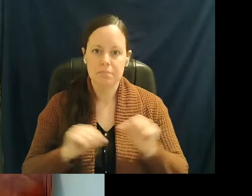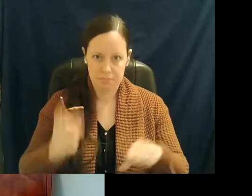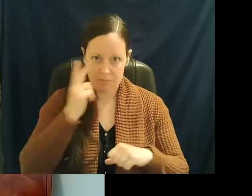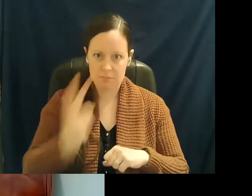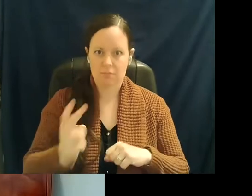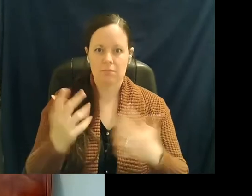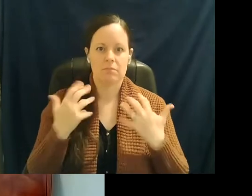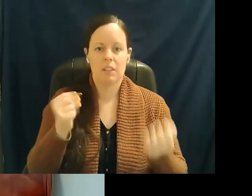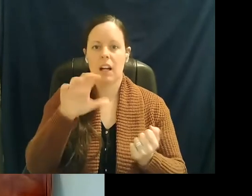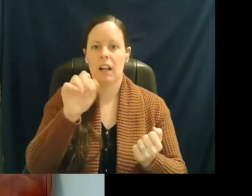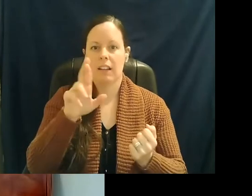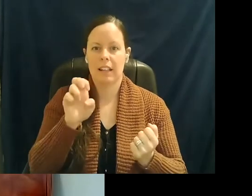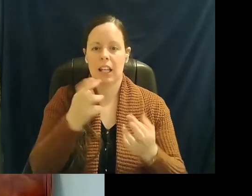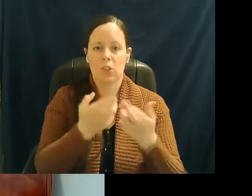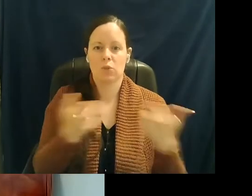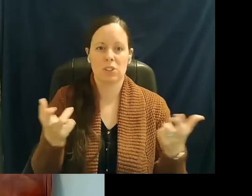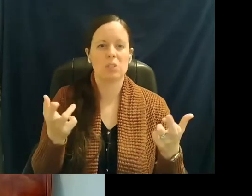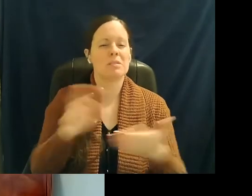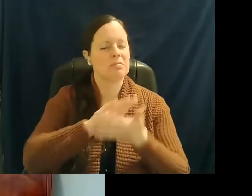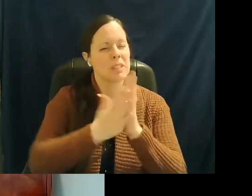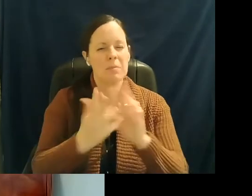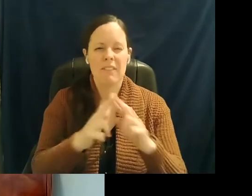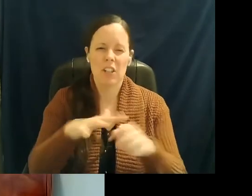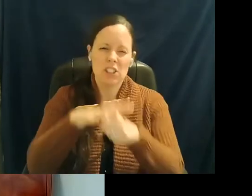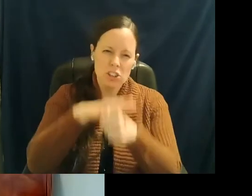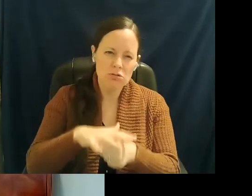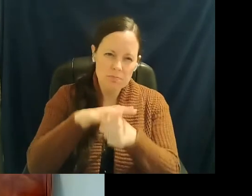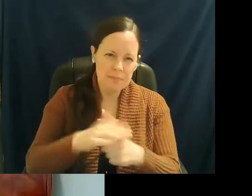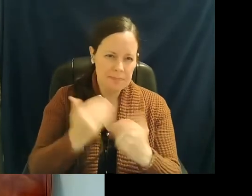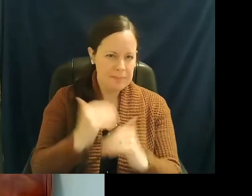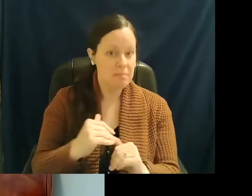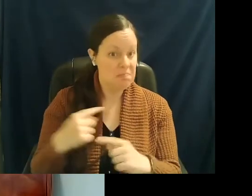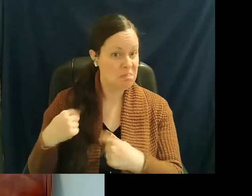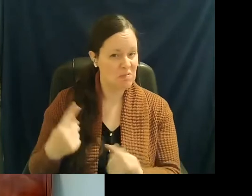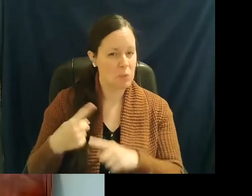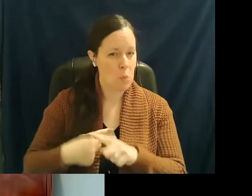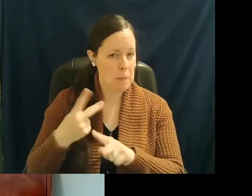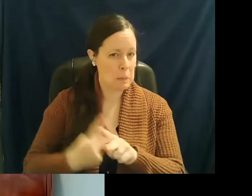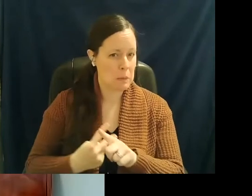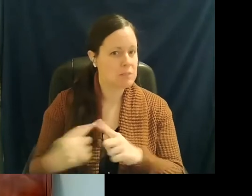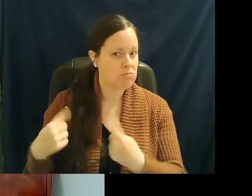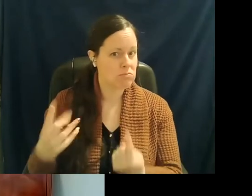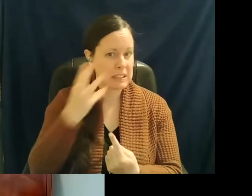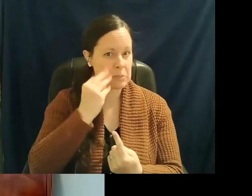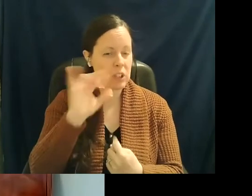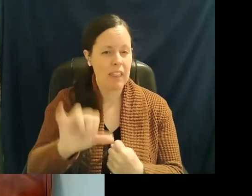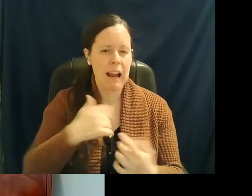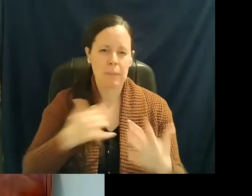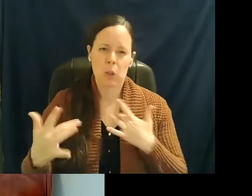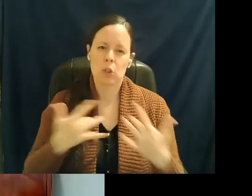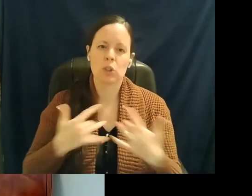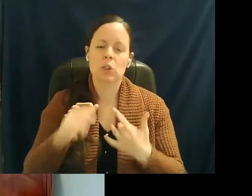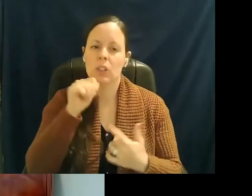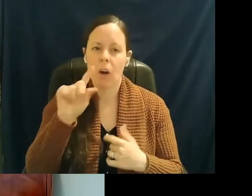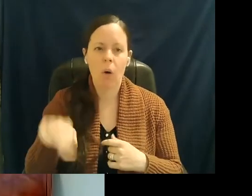resources are become very strained and they have been very strained for the last month or so. So I'm concerned that not only